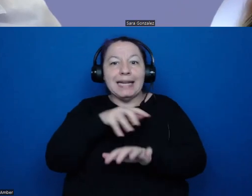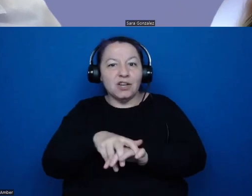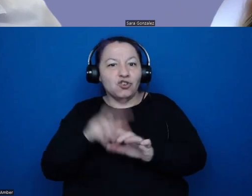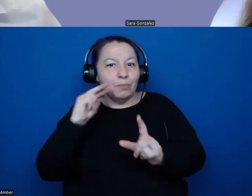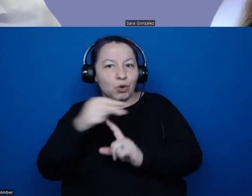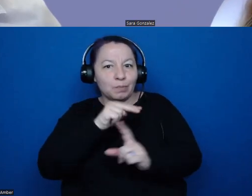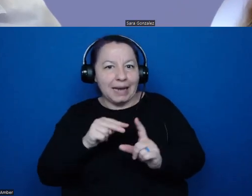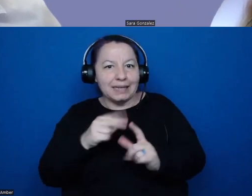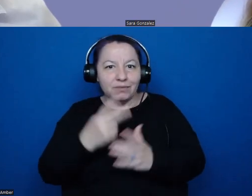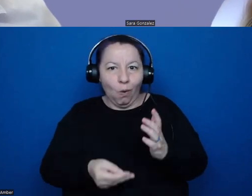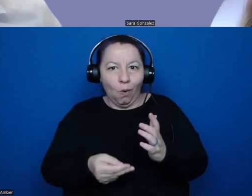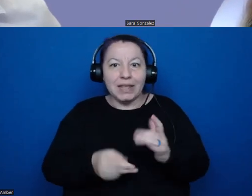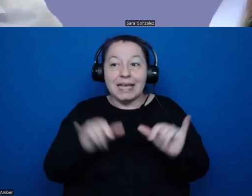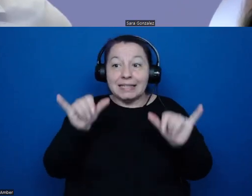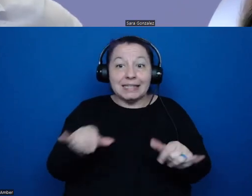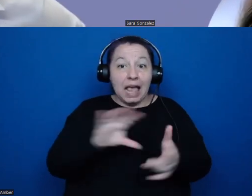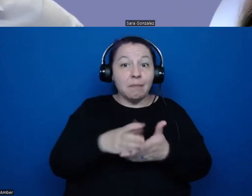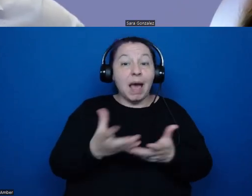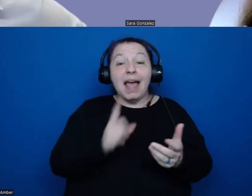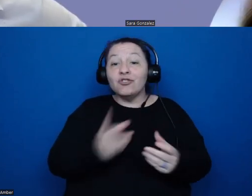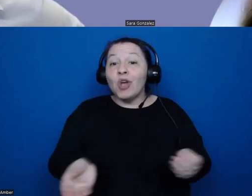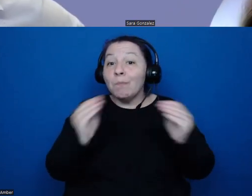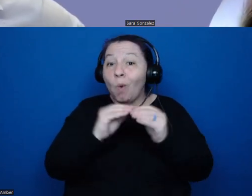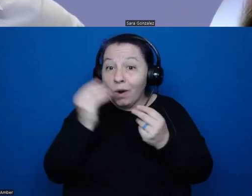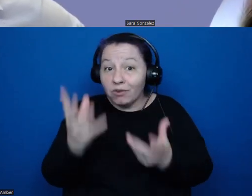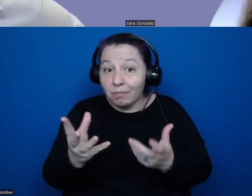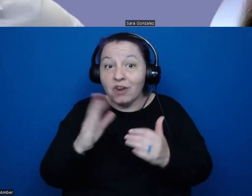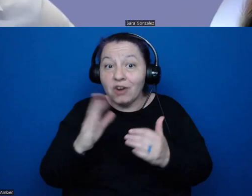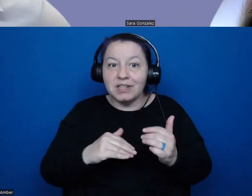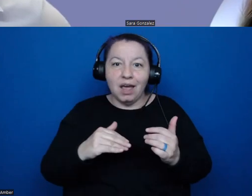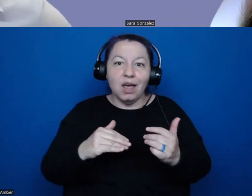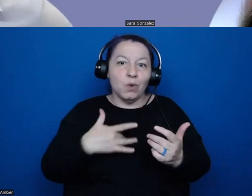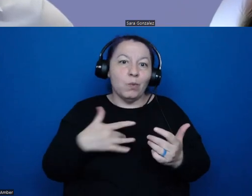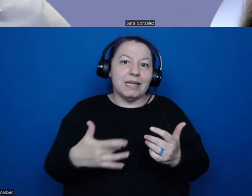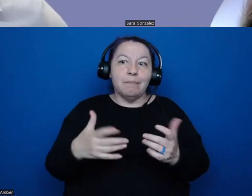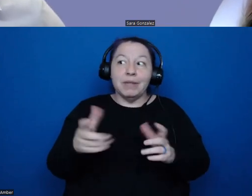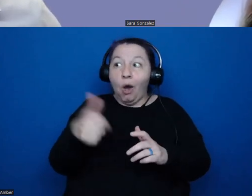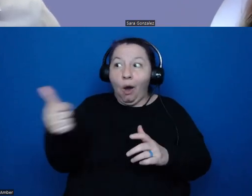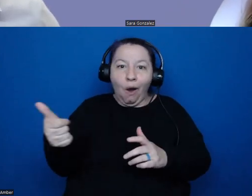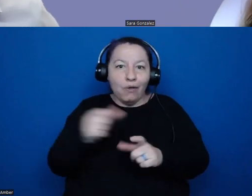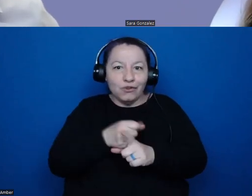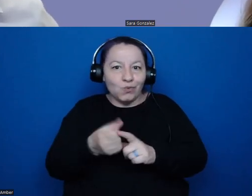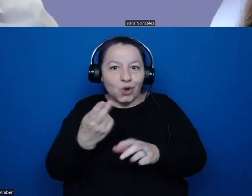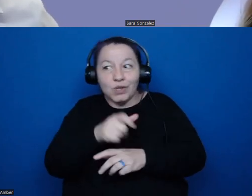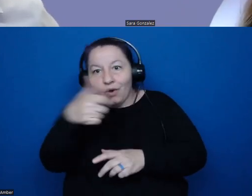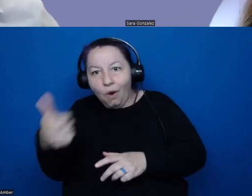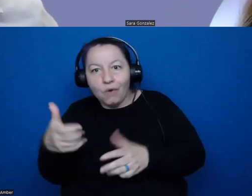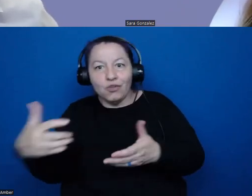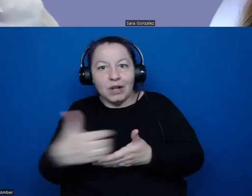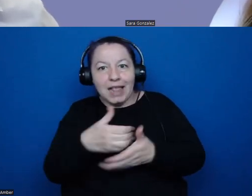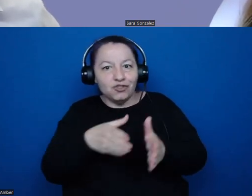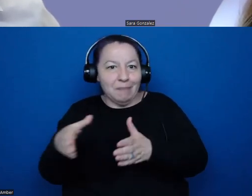same amount and actually more information than other than we would otherwise be able to using other collection methods.